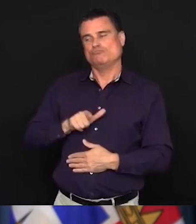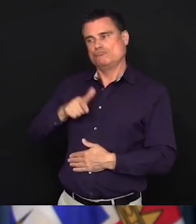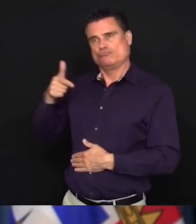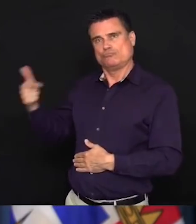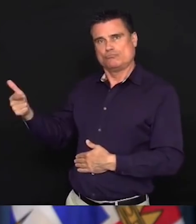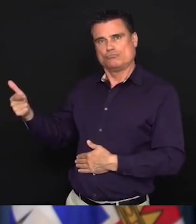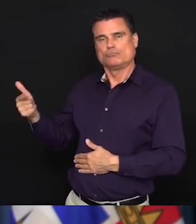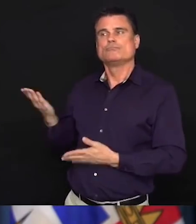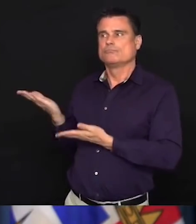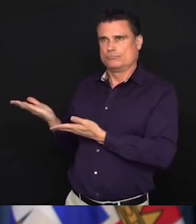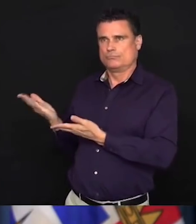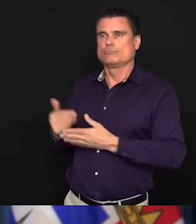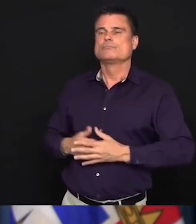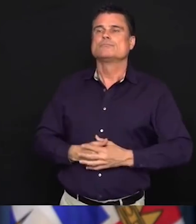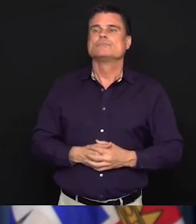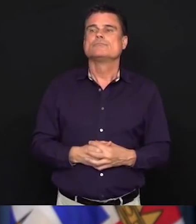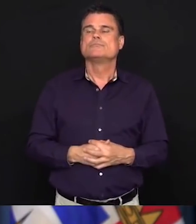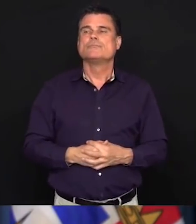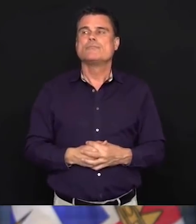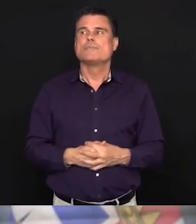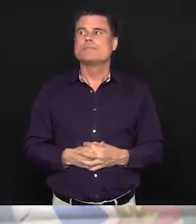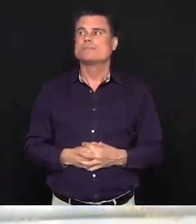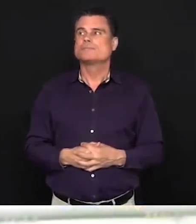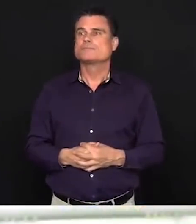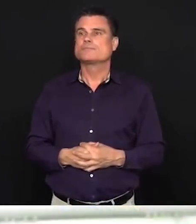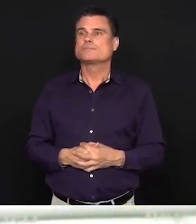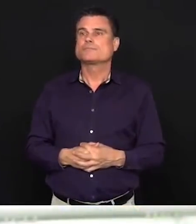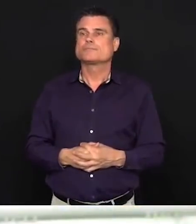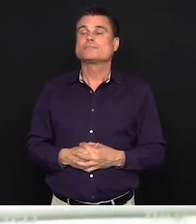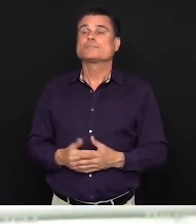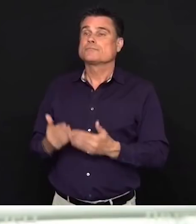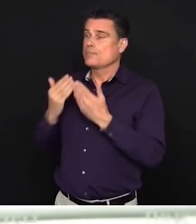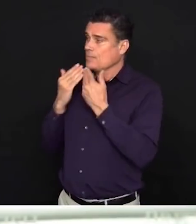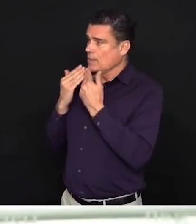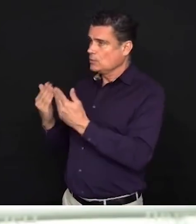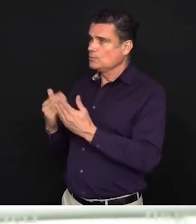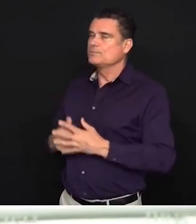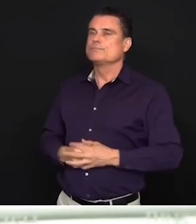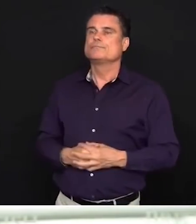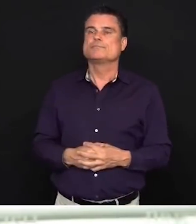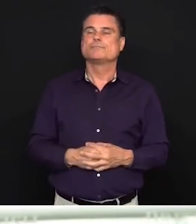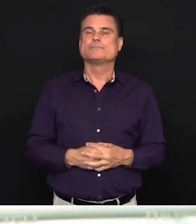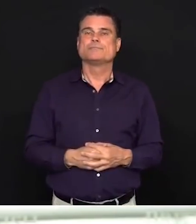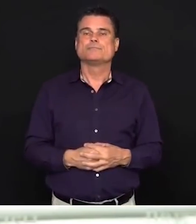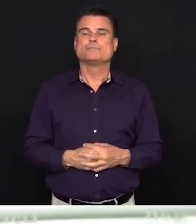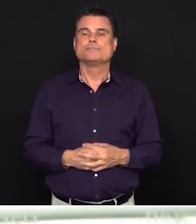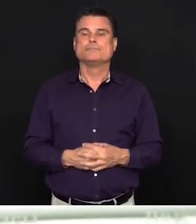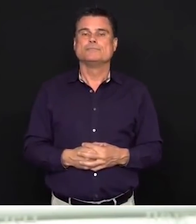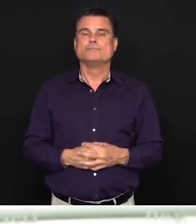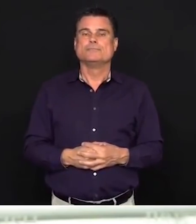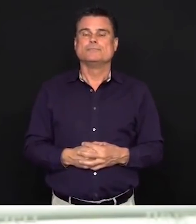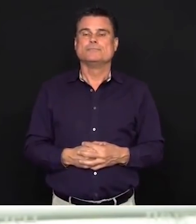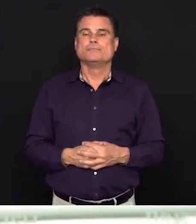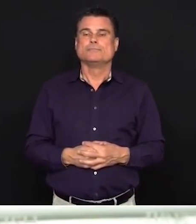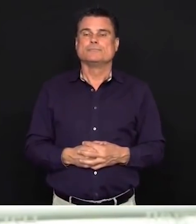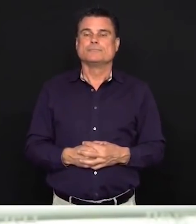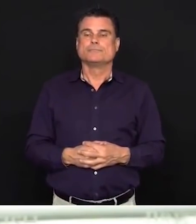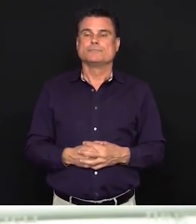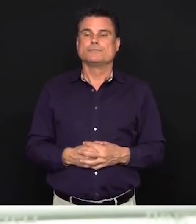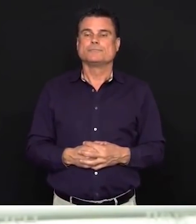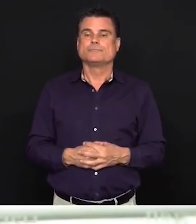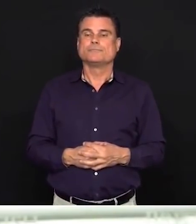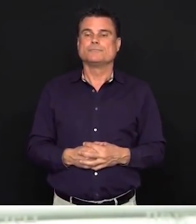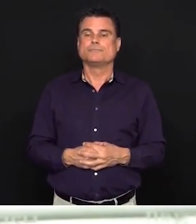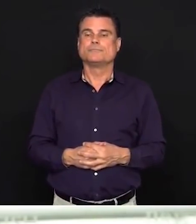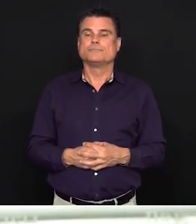Thank you, Premier. Now over to you, Minister Darcy. Thank you so much, Premier. I'd like to begin by acknowledging that we're on the